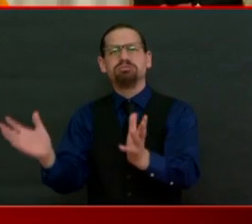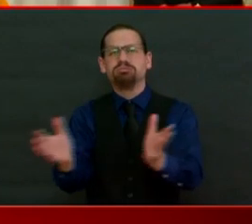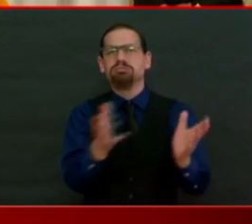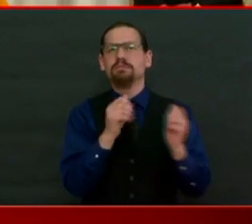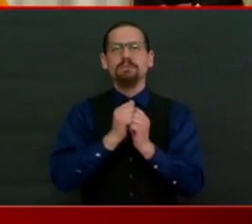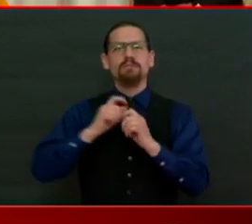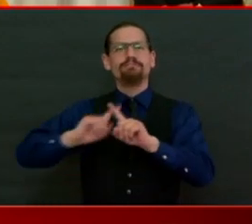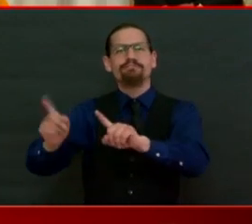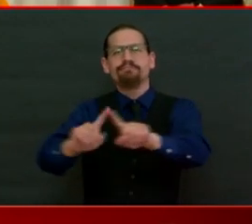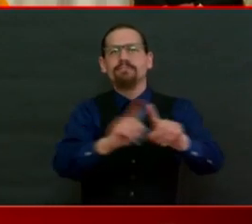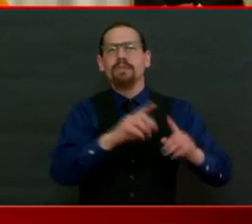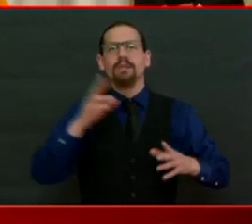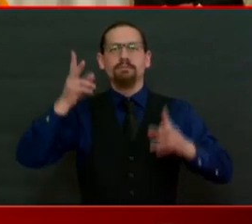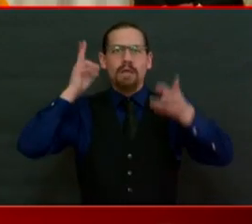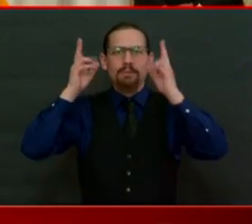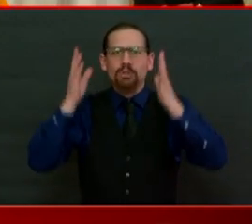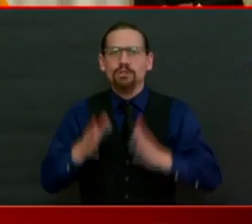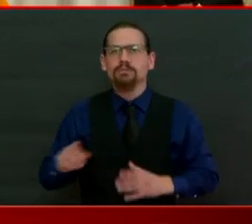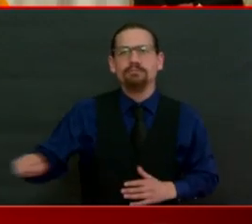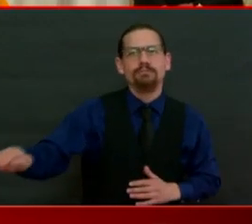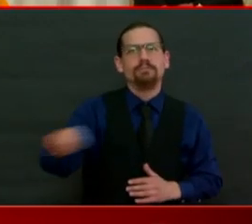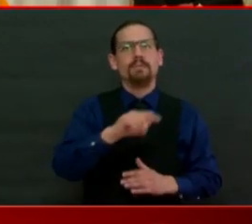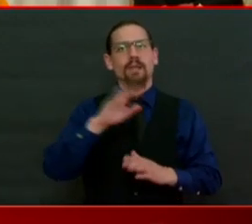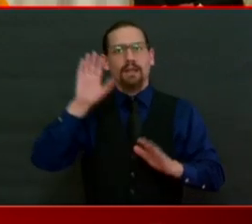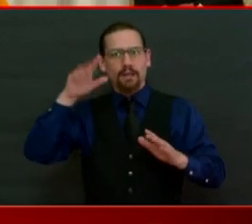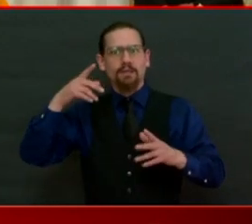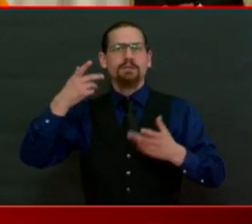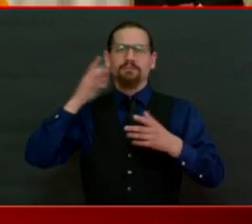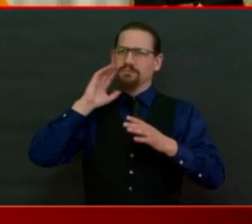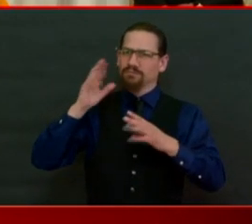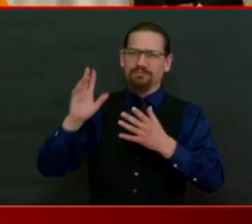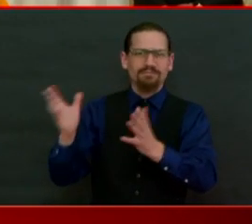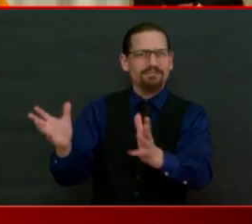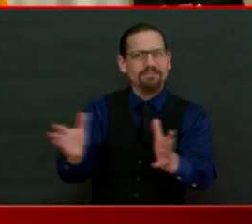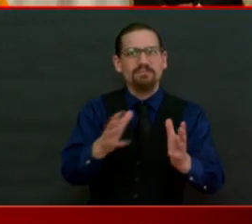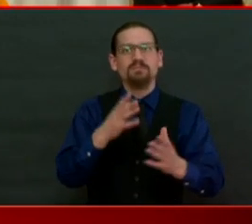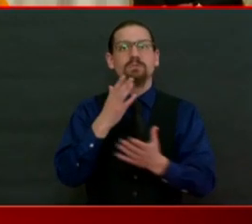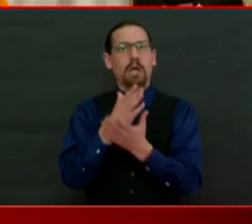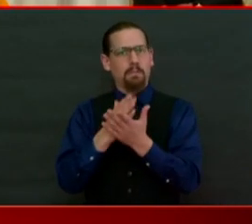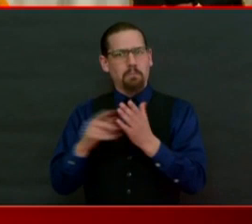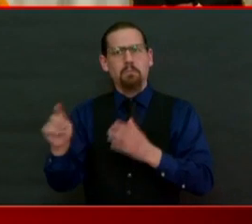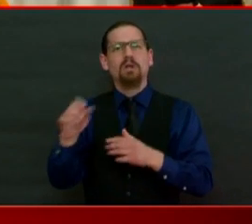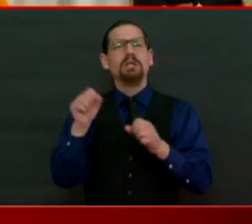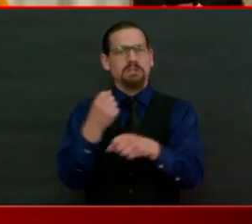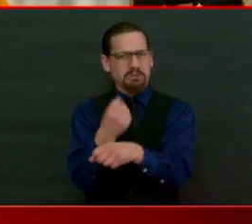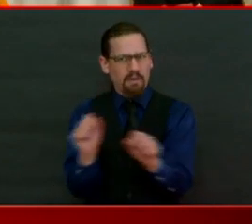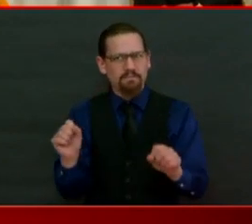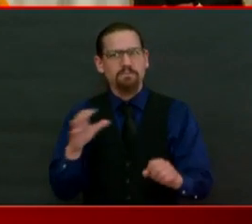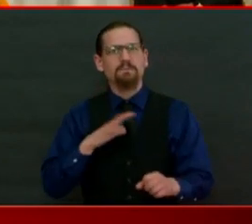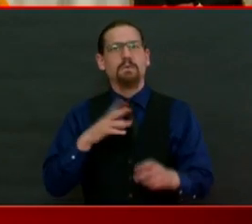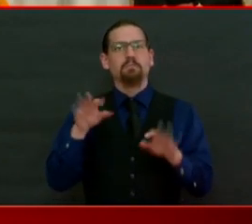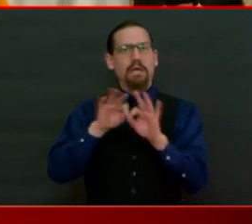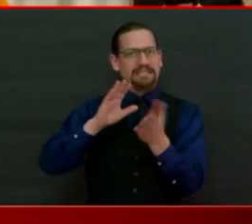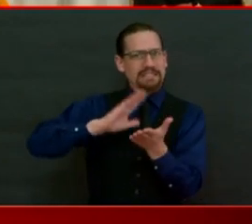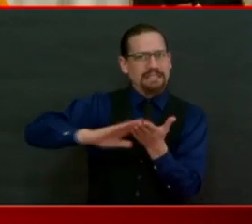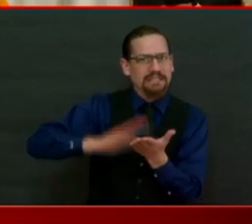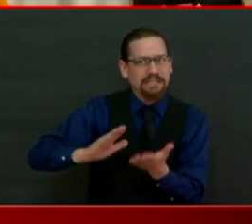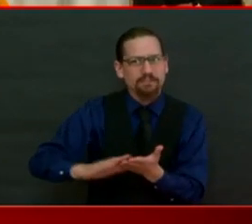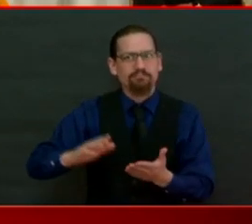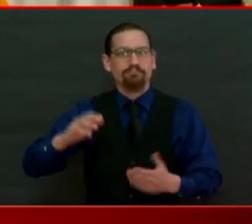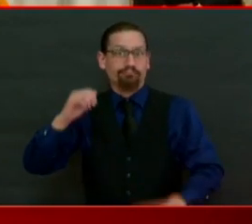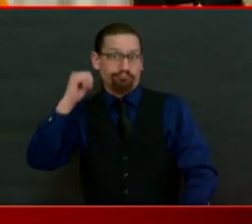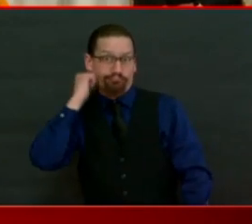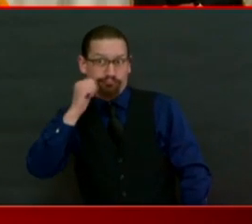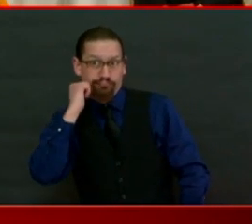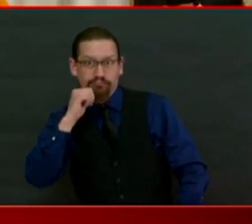to safely reopen barbershops and salons, you know, with appropriate cleaning on a daily basis, limited